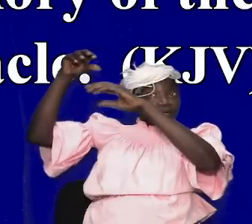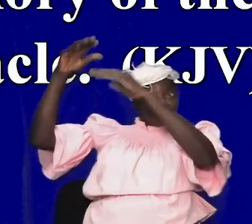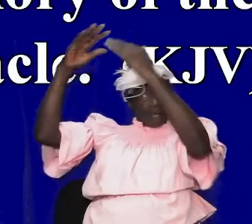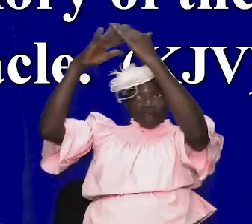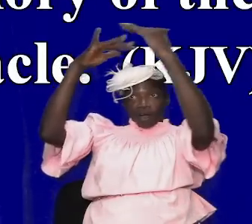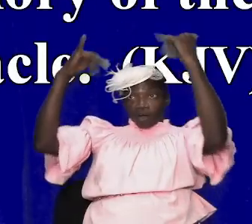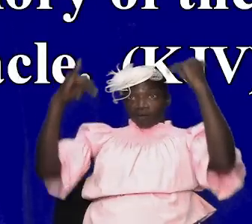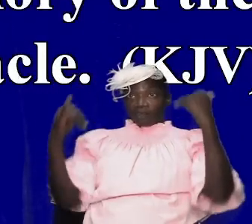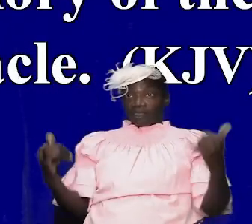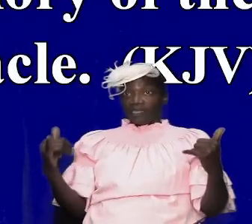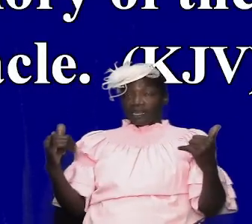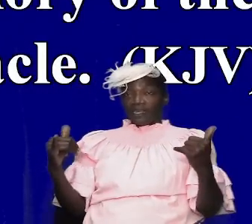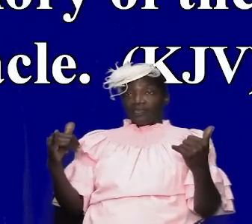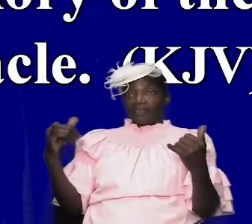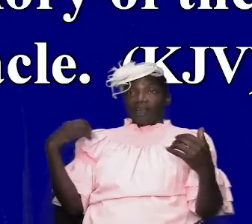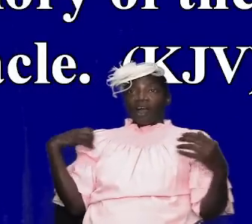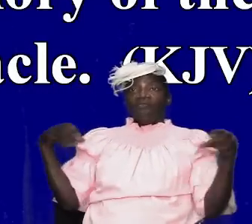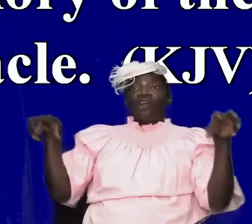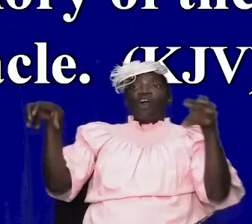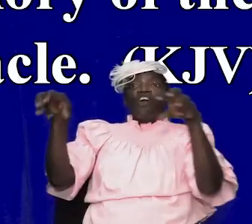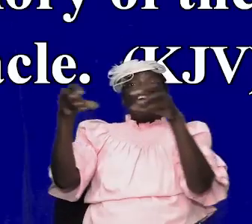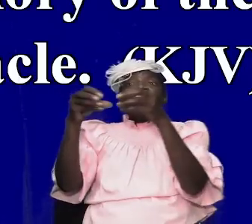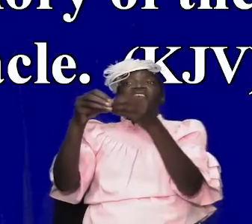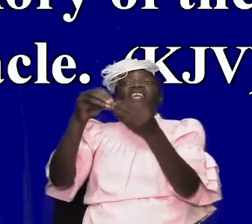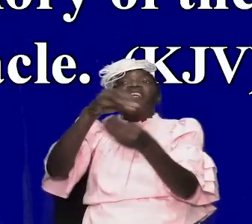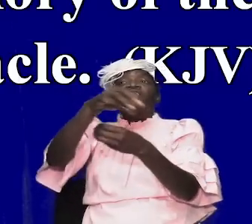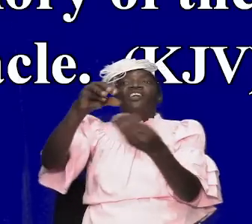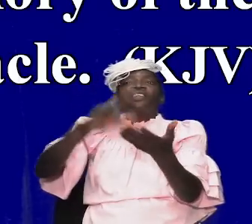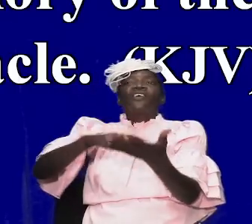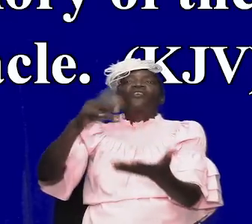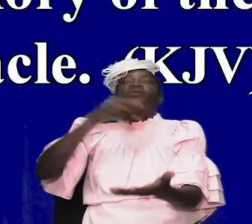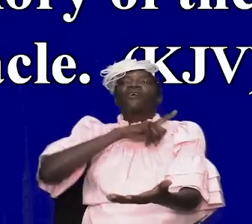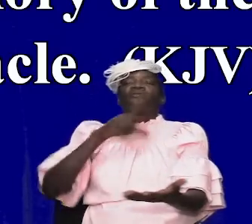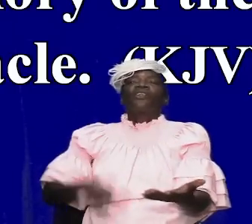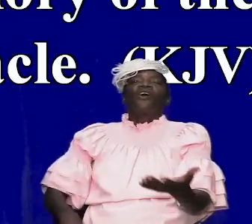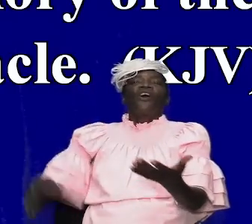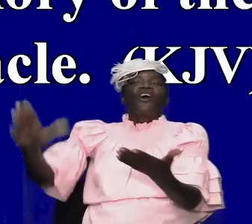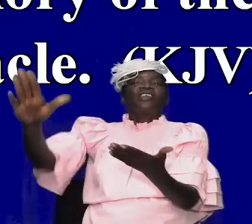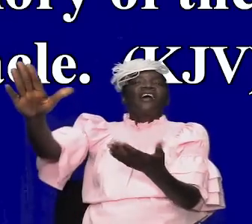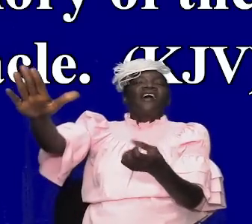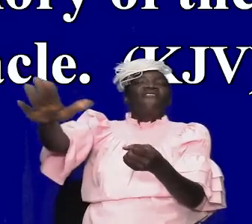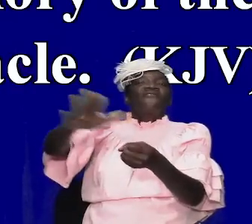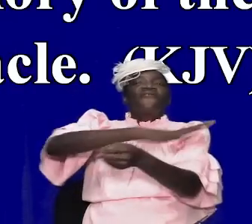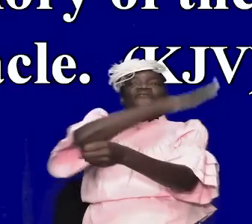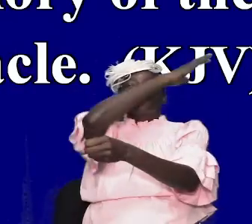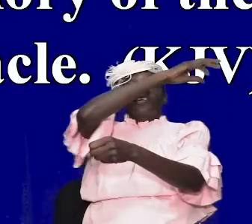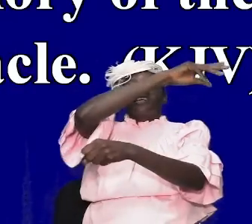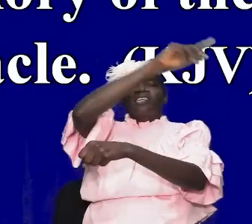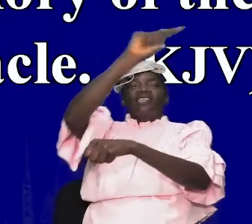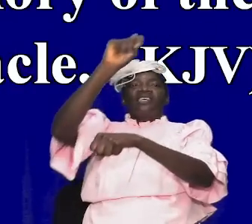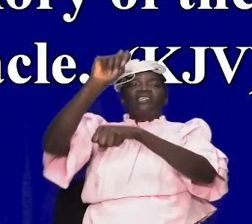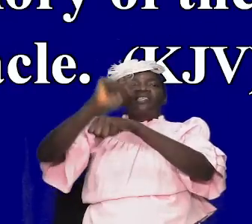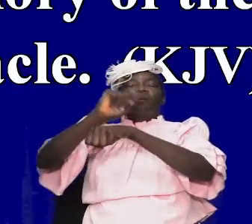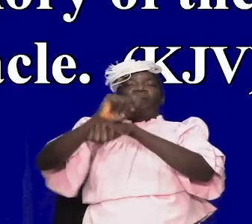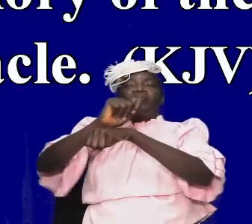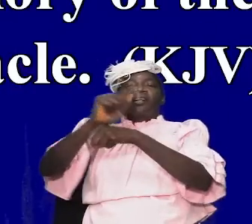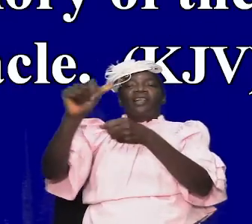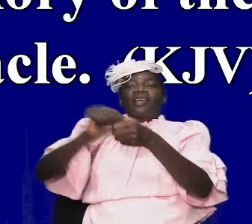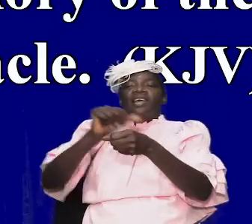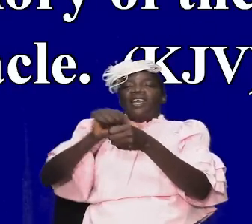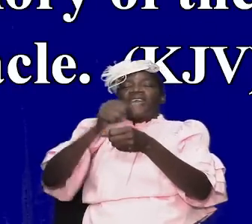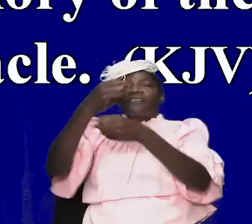and the glory of the lord filled the tabernacle so everything was set up